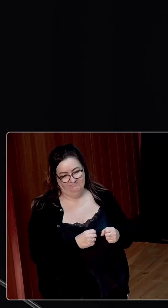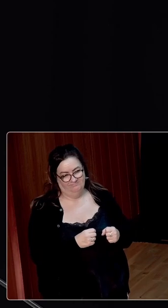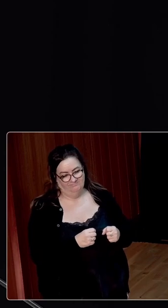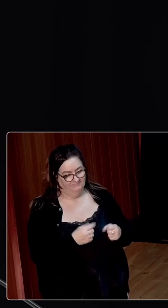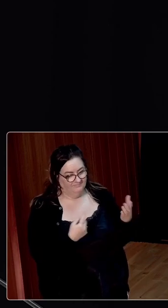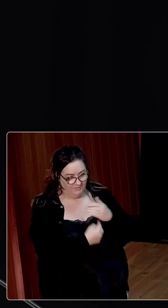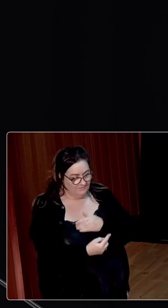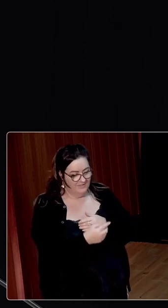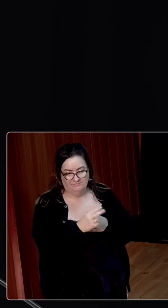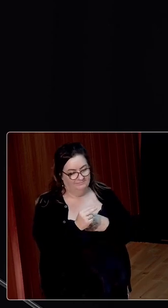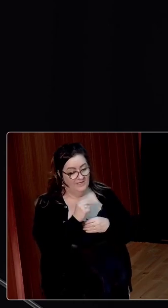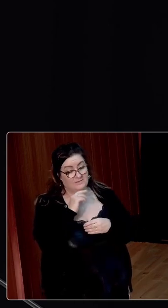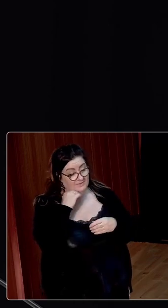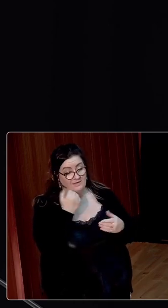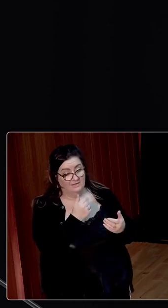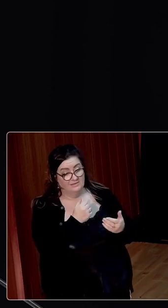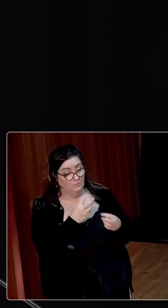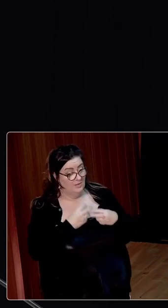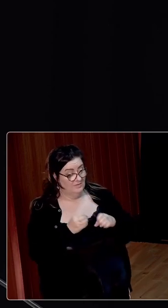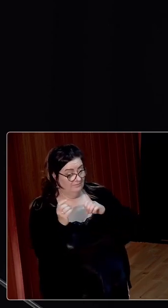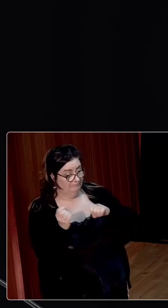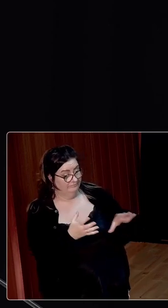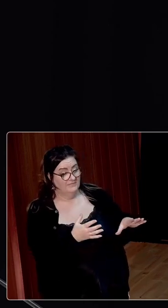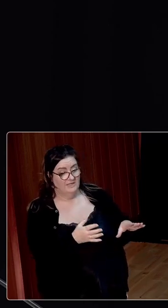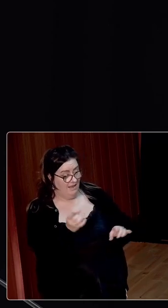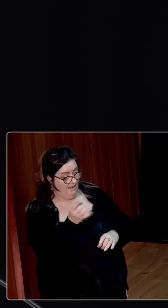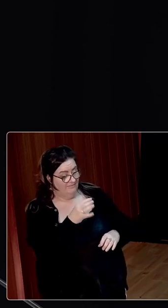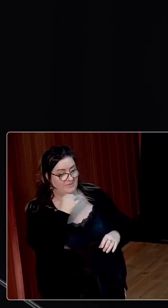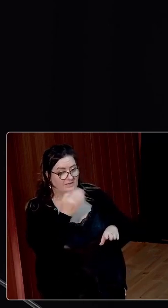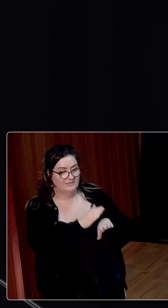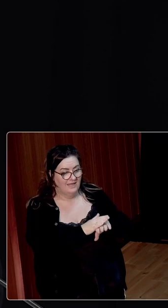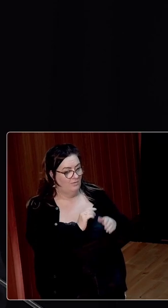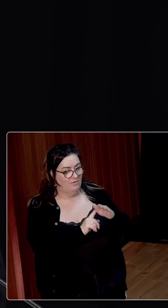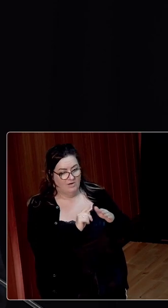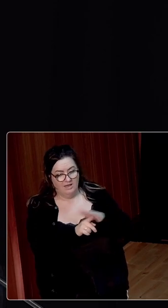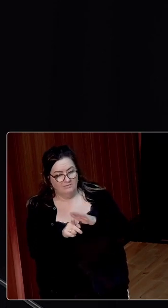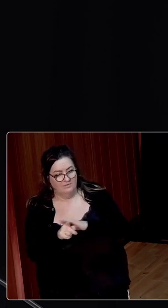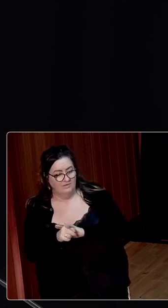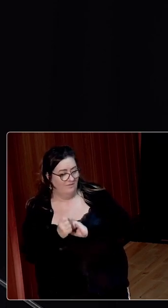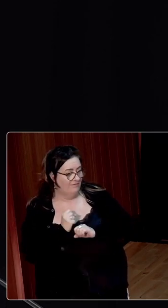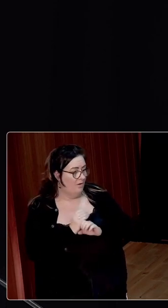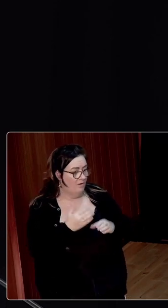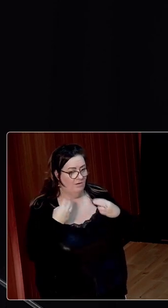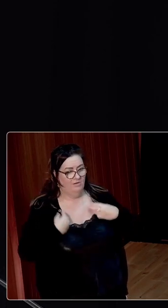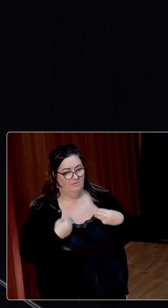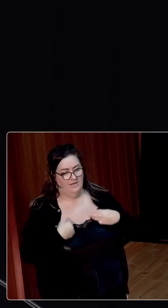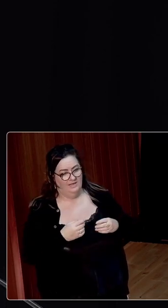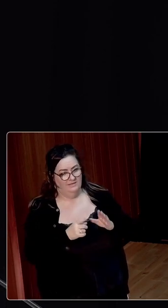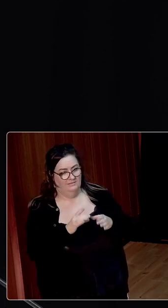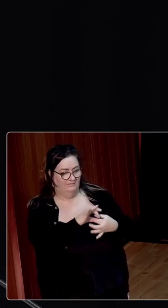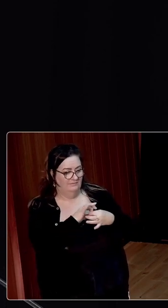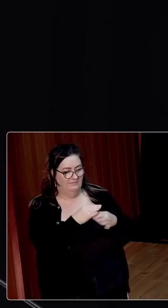independence. Rather, it was that women had been left in possession through the death and emigration of all male relatives.